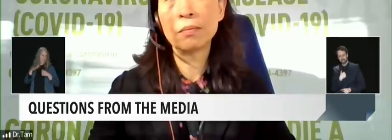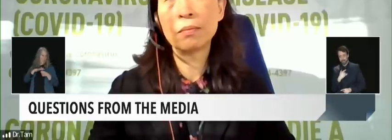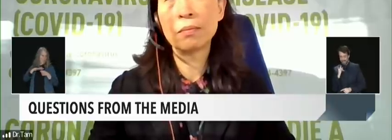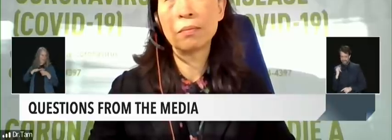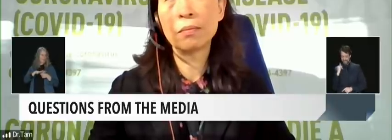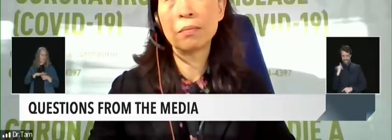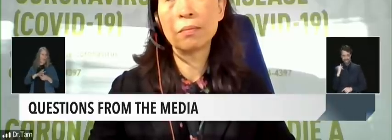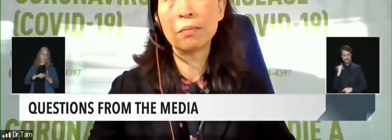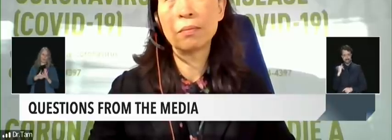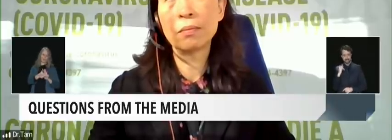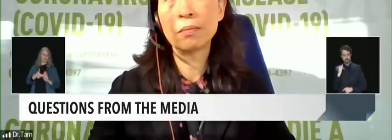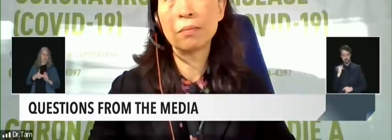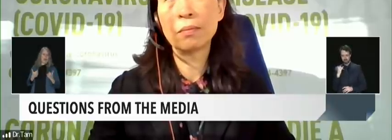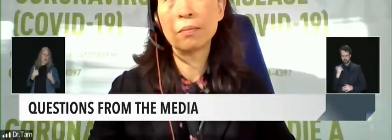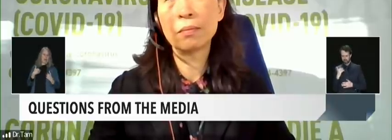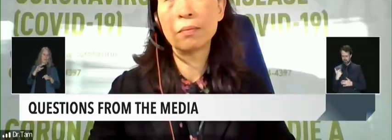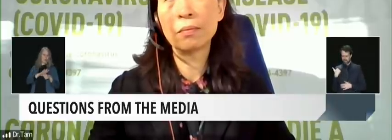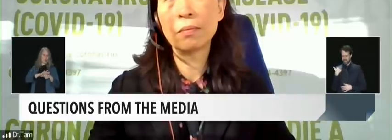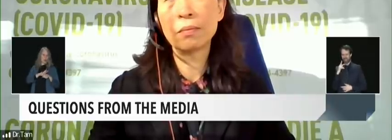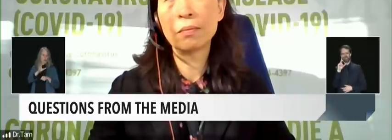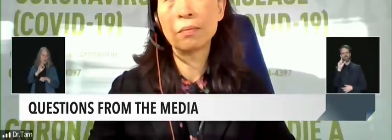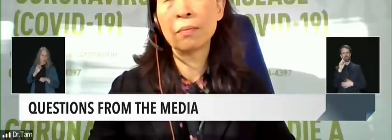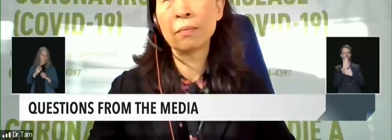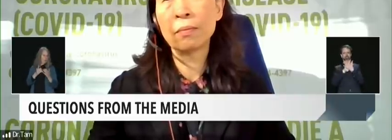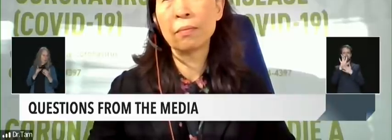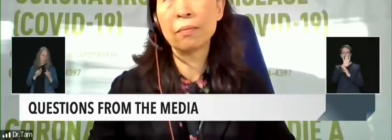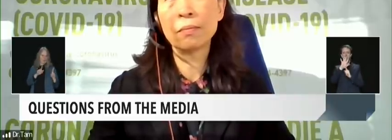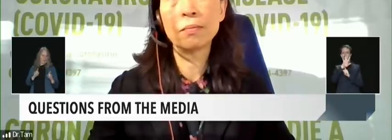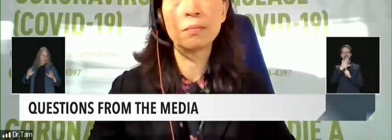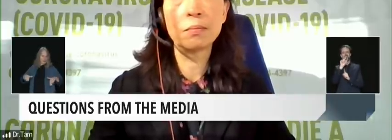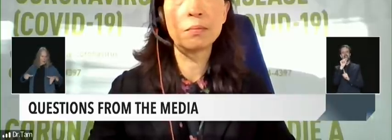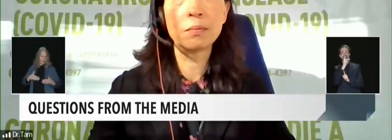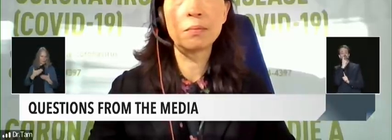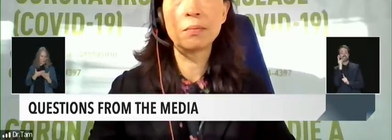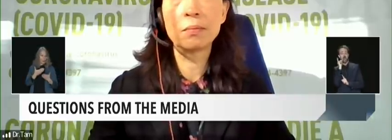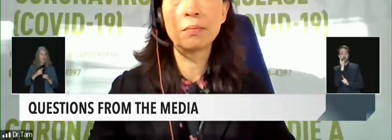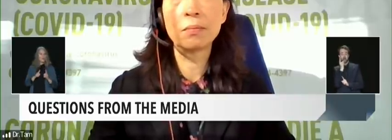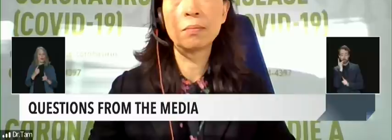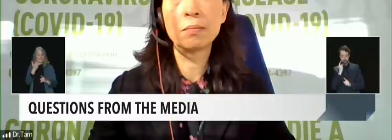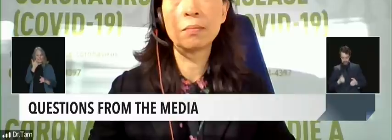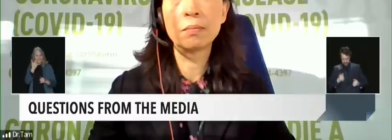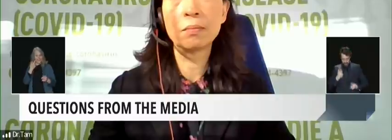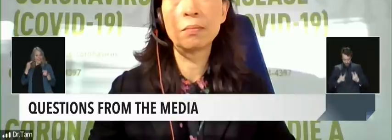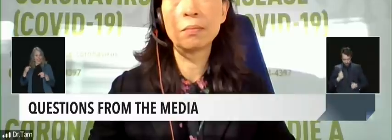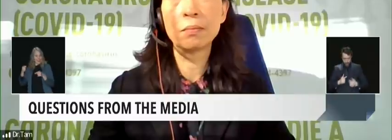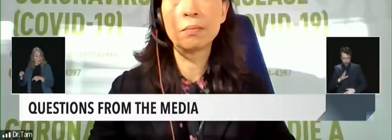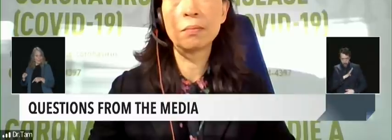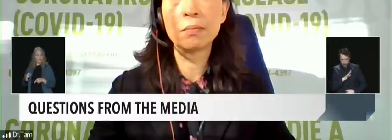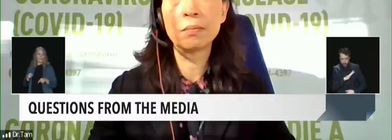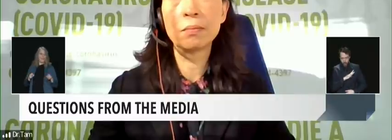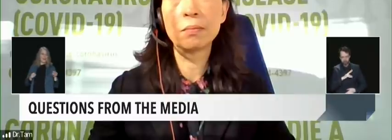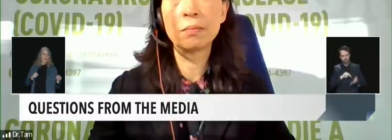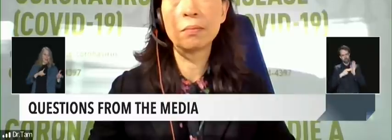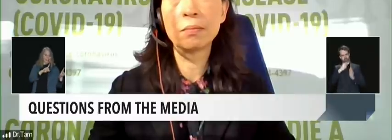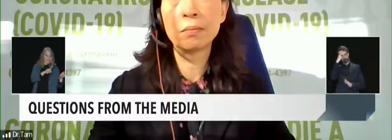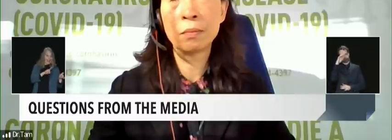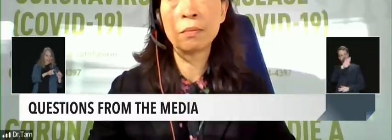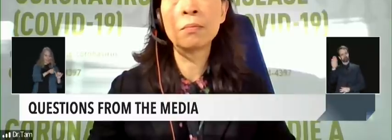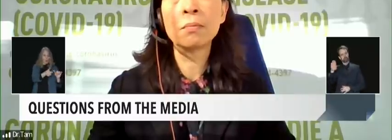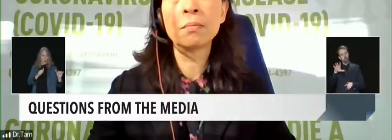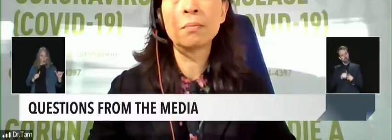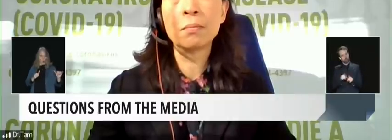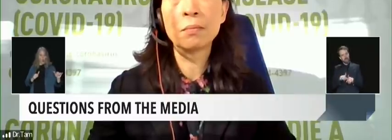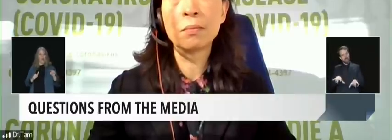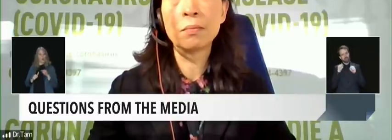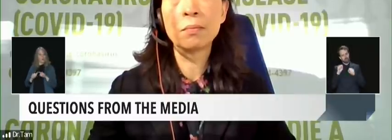week we saw Alberta say that they believe their actual case count is 10 times higher than the